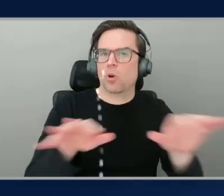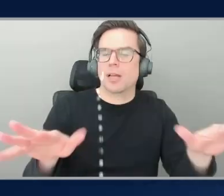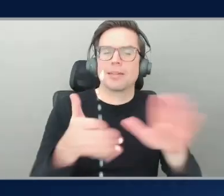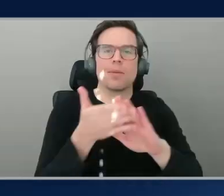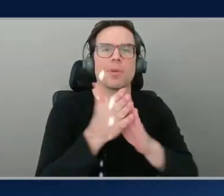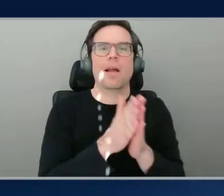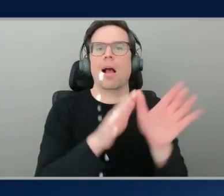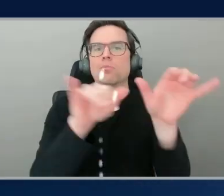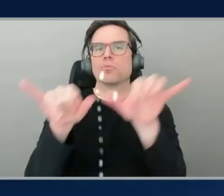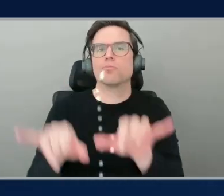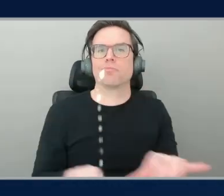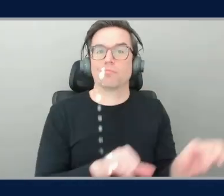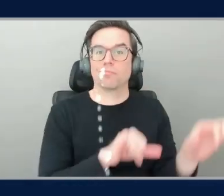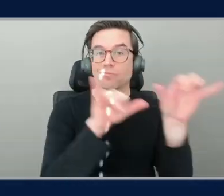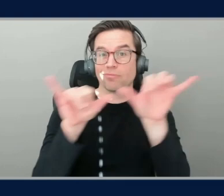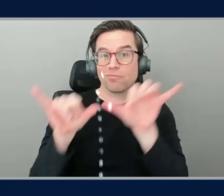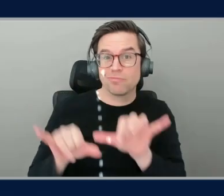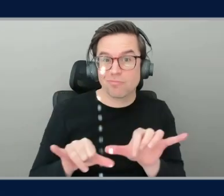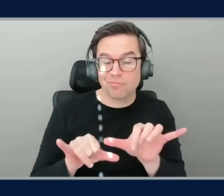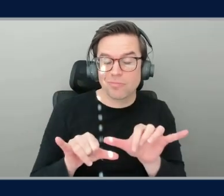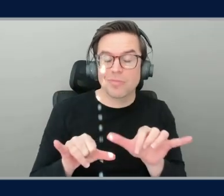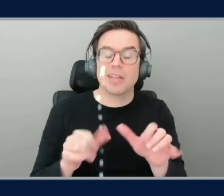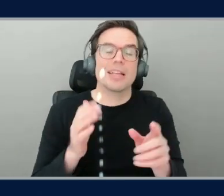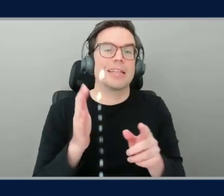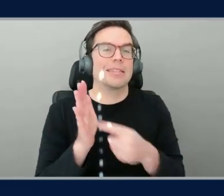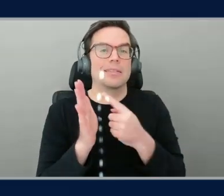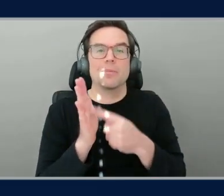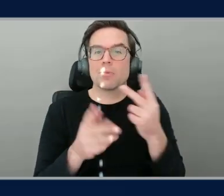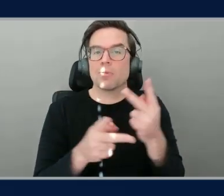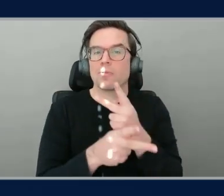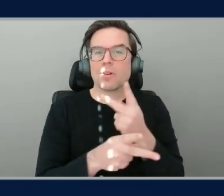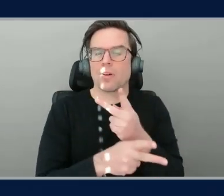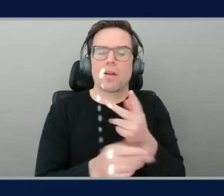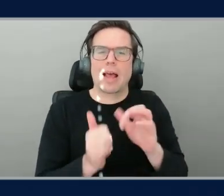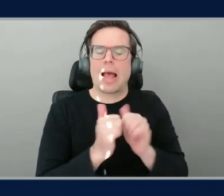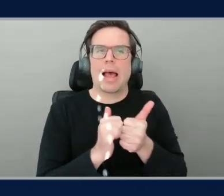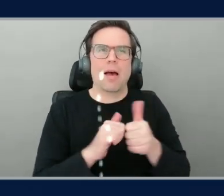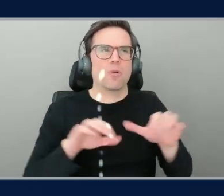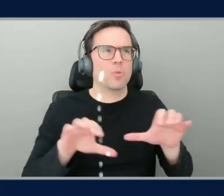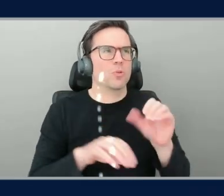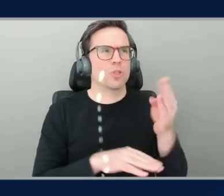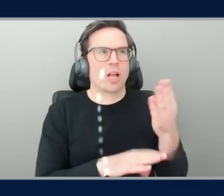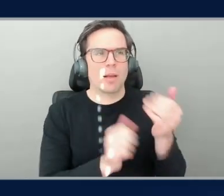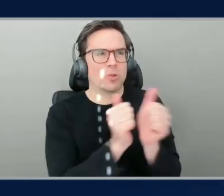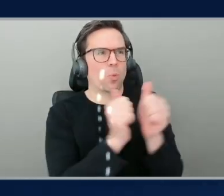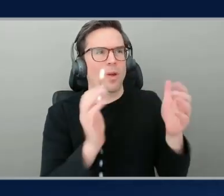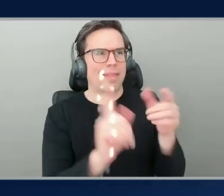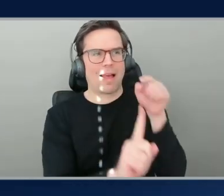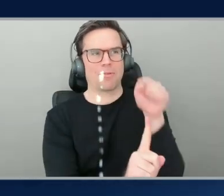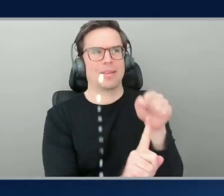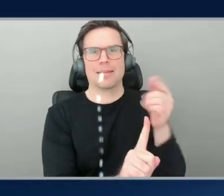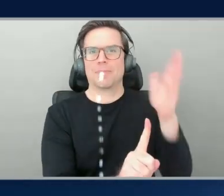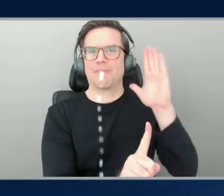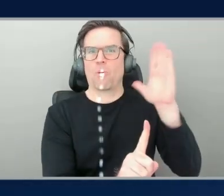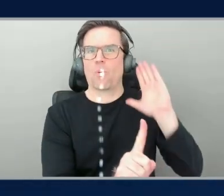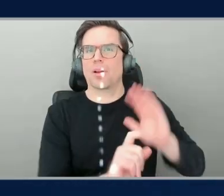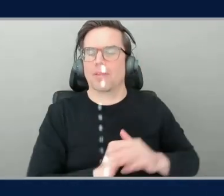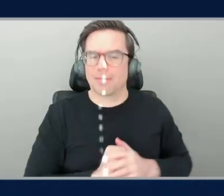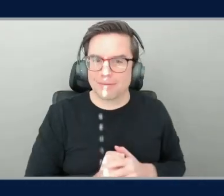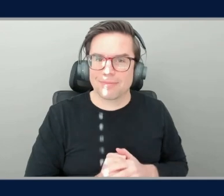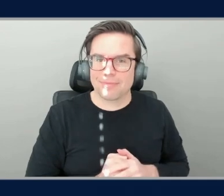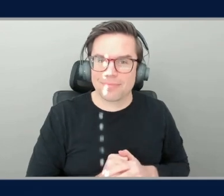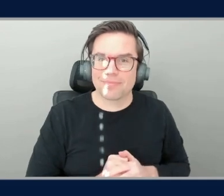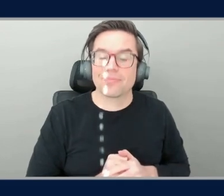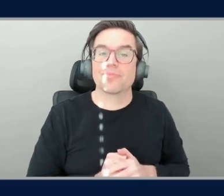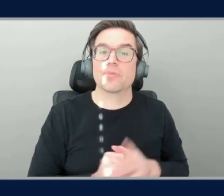suddenly figure out, like, we have a hard time actually realizing, how did we ever do our jobs without these new things? So when I